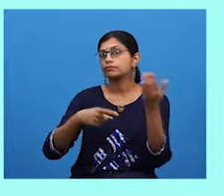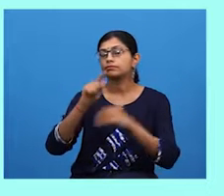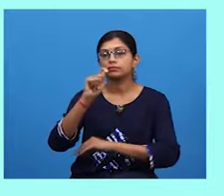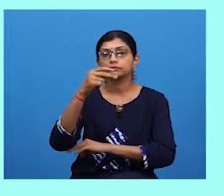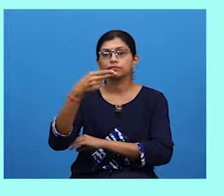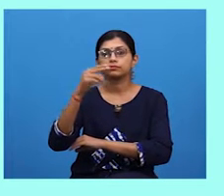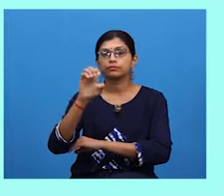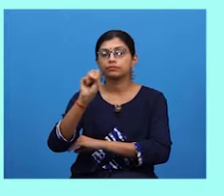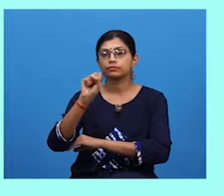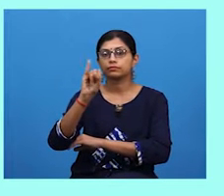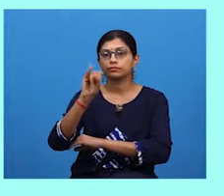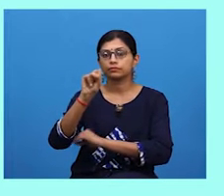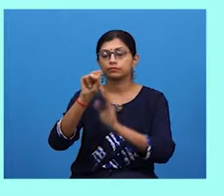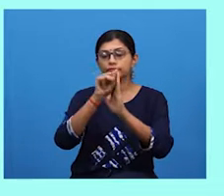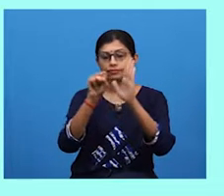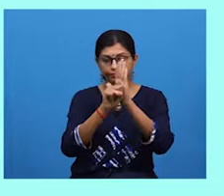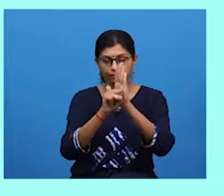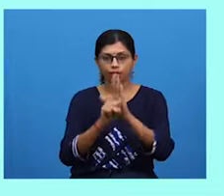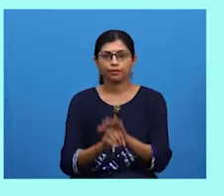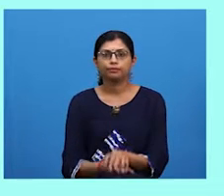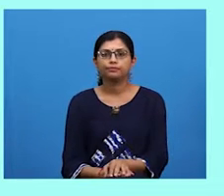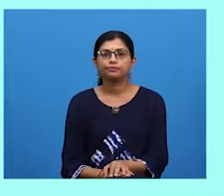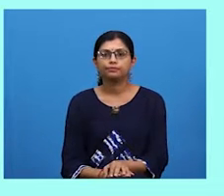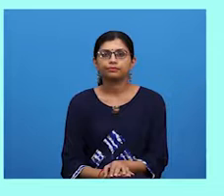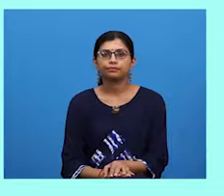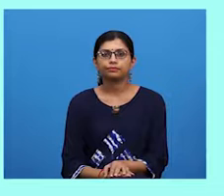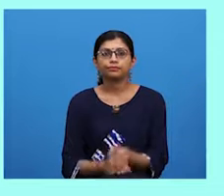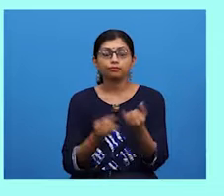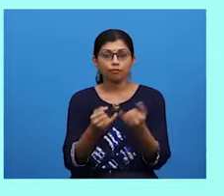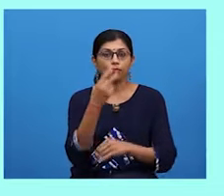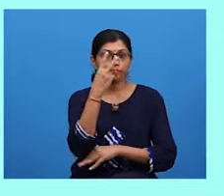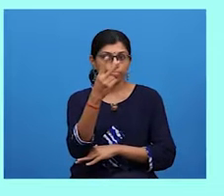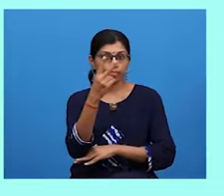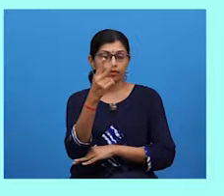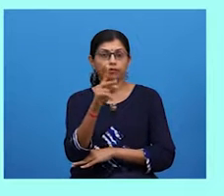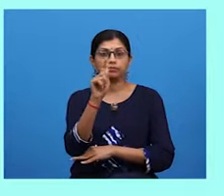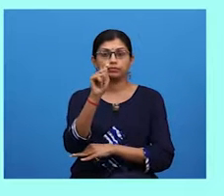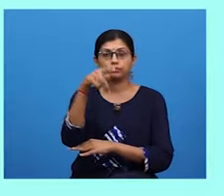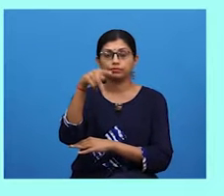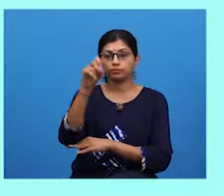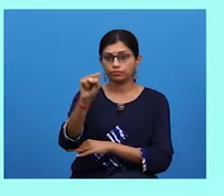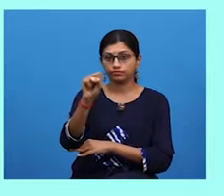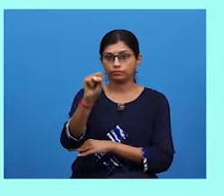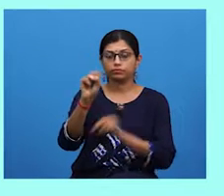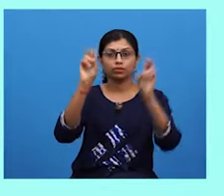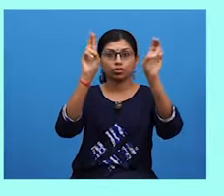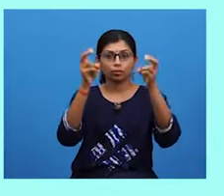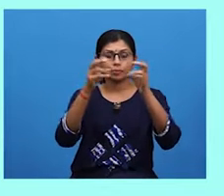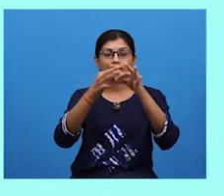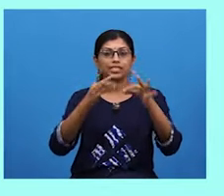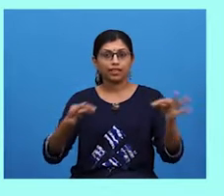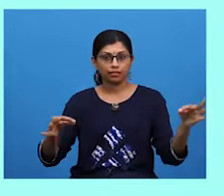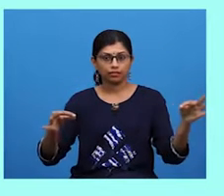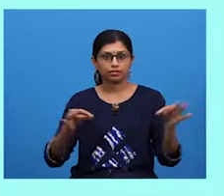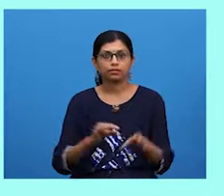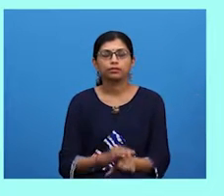Twitter is actually a more engaging platform in establishing and